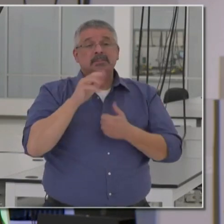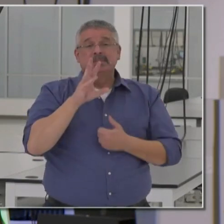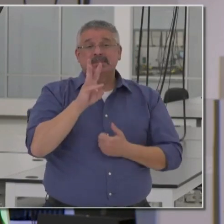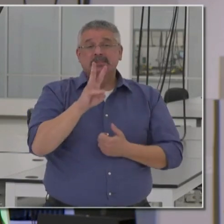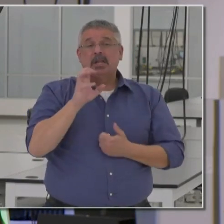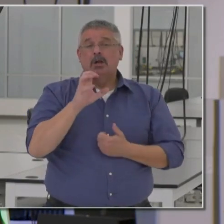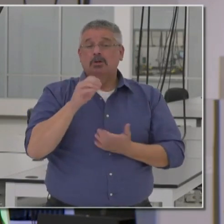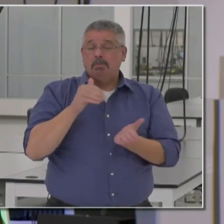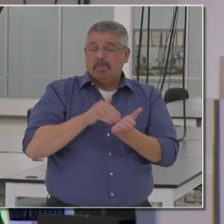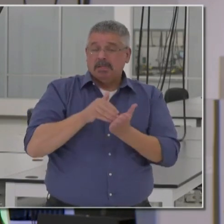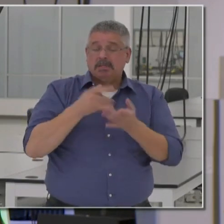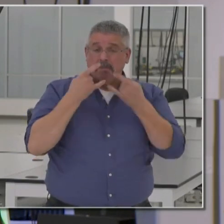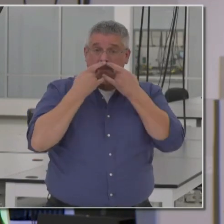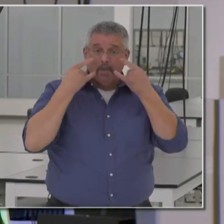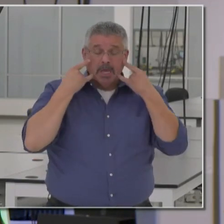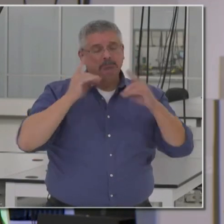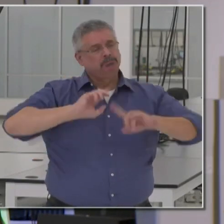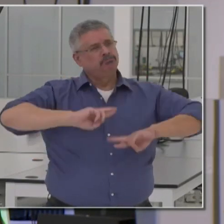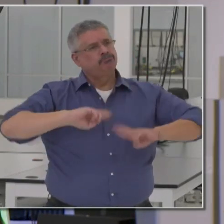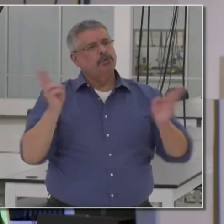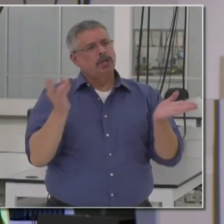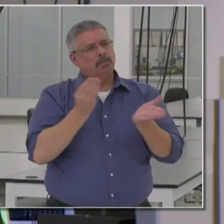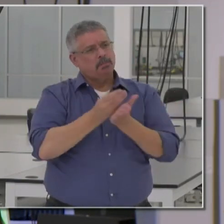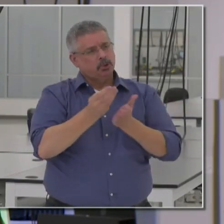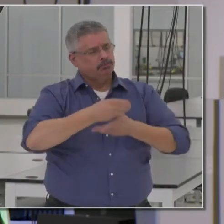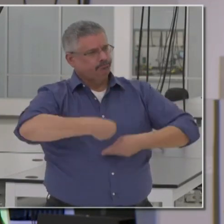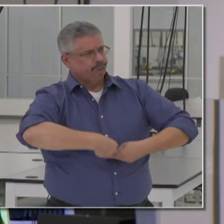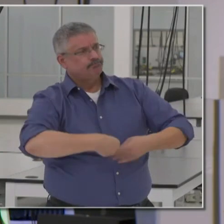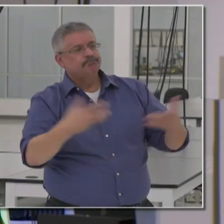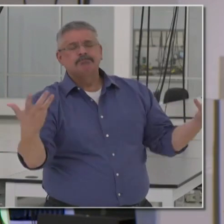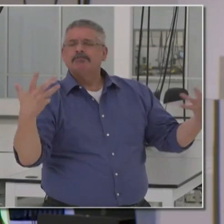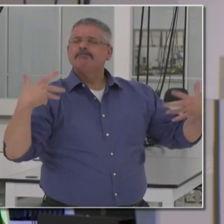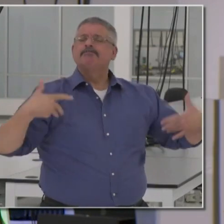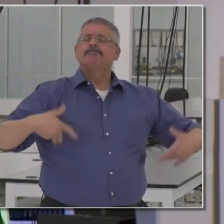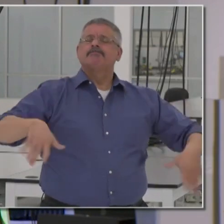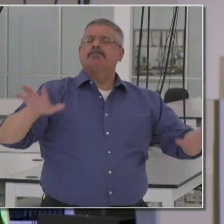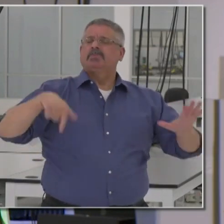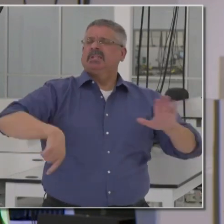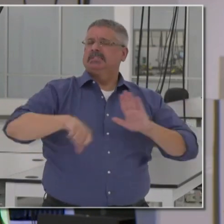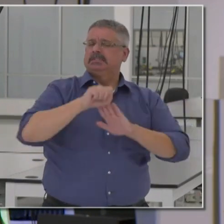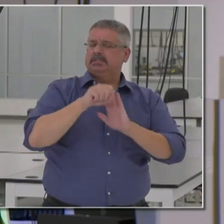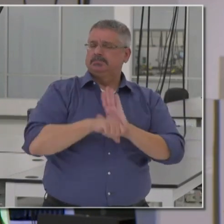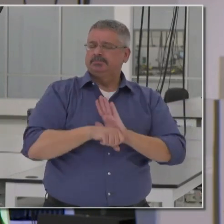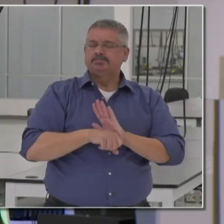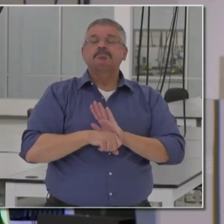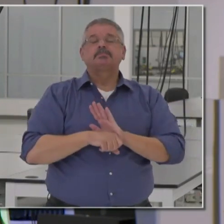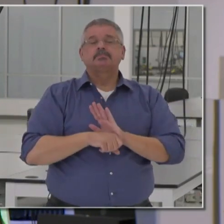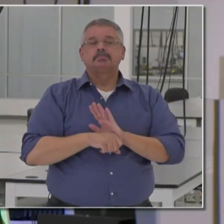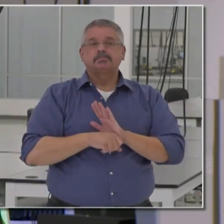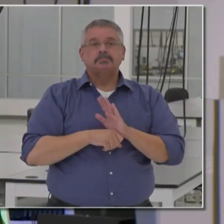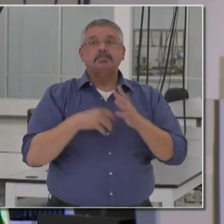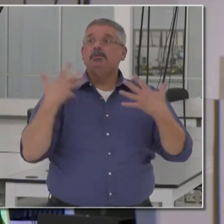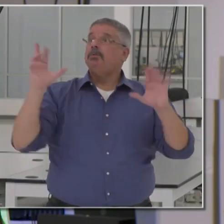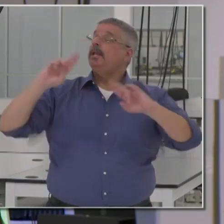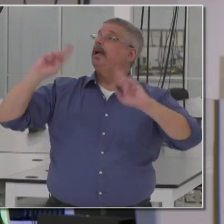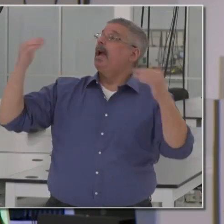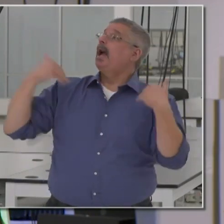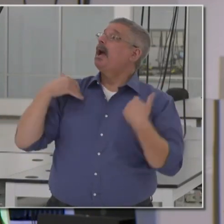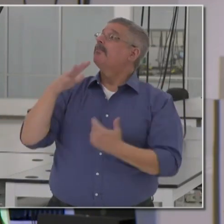600 million masks we have distributed in this state and we have an inventory of